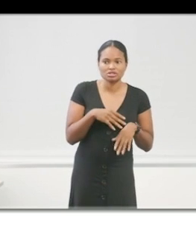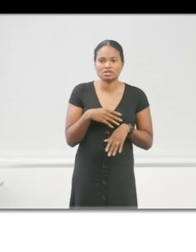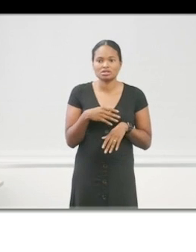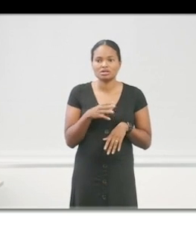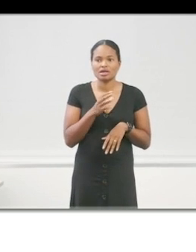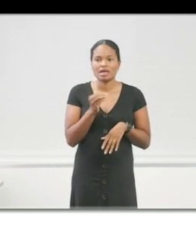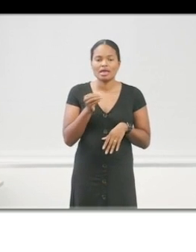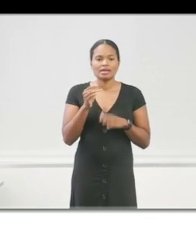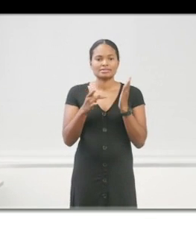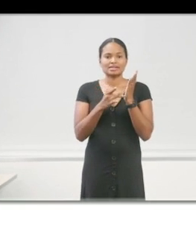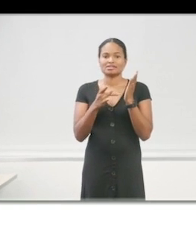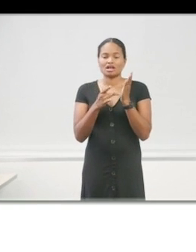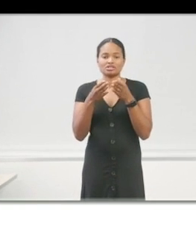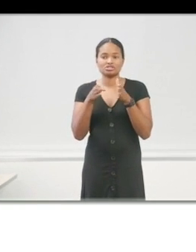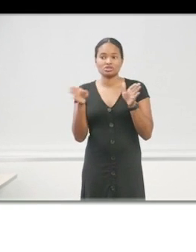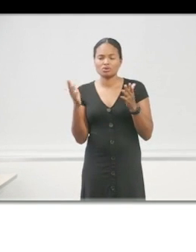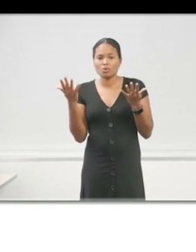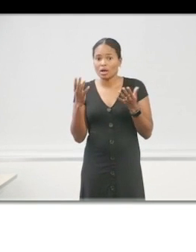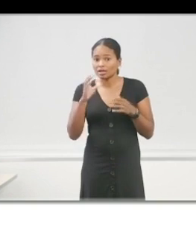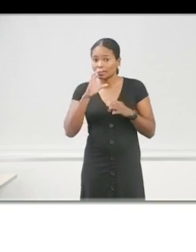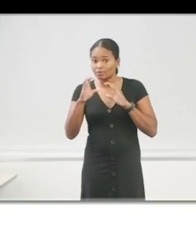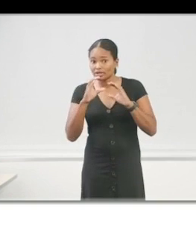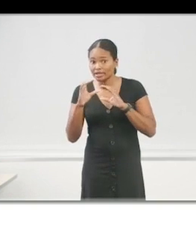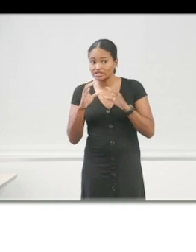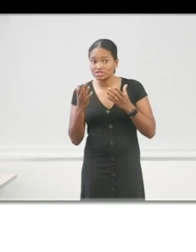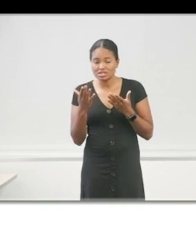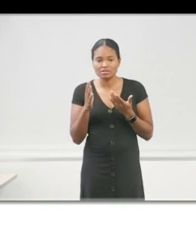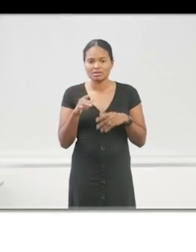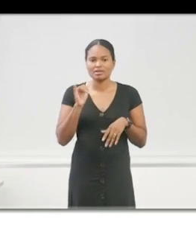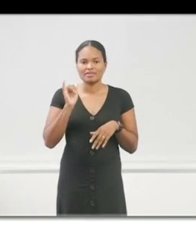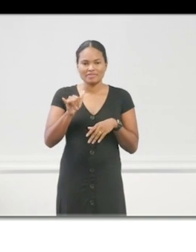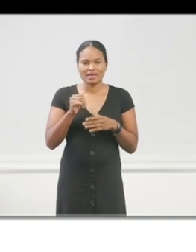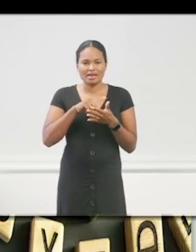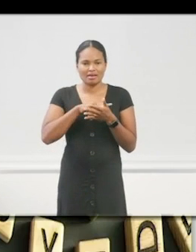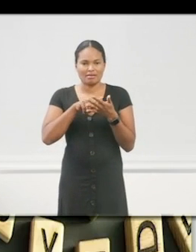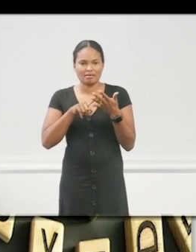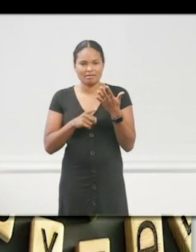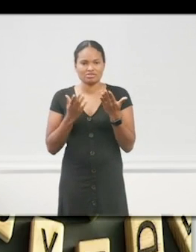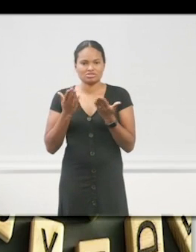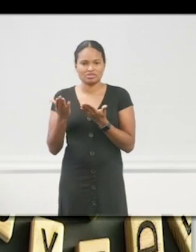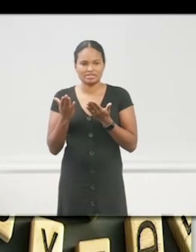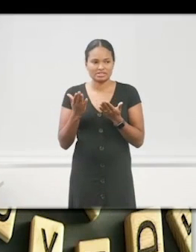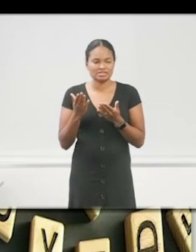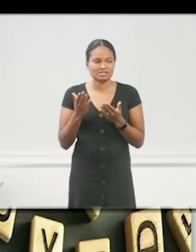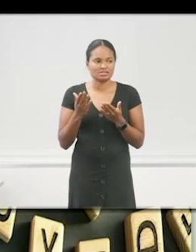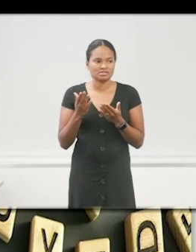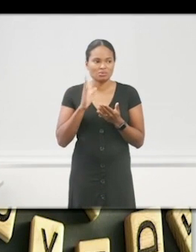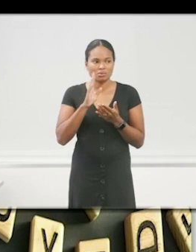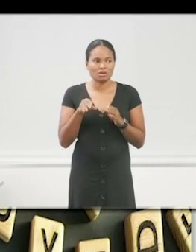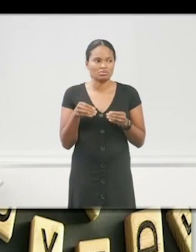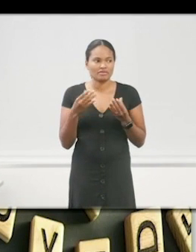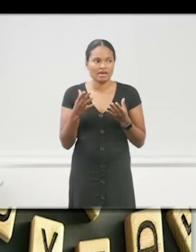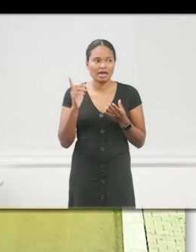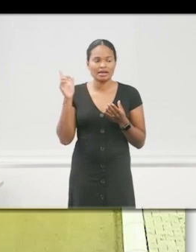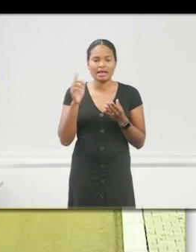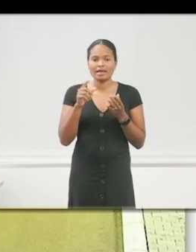say it's technology. Is it communication? You know, those are the kinds of things. Those are the services that you all, there's the terms that you